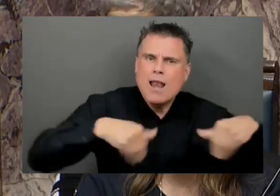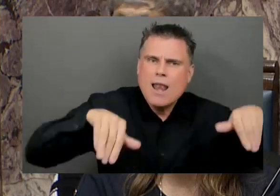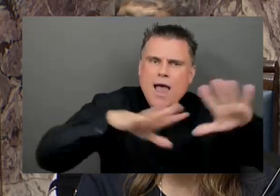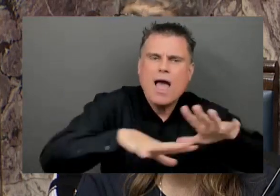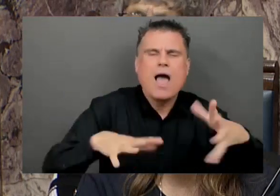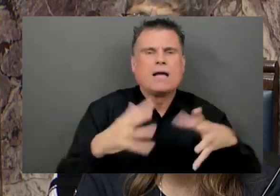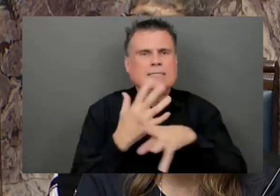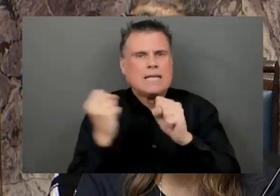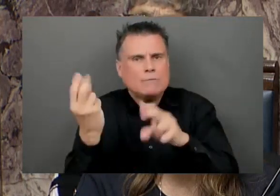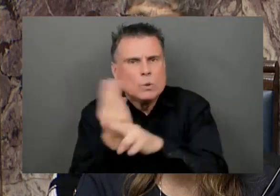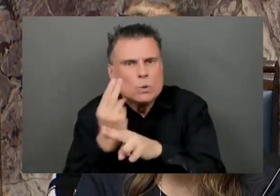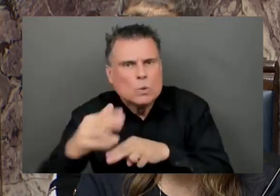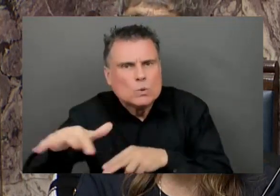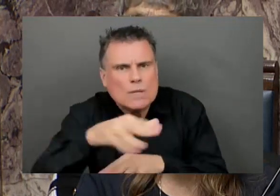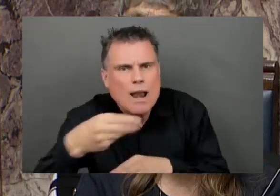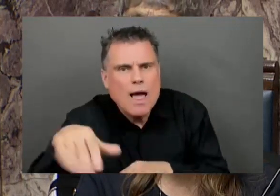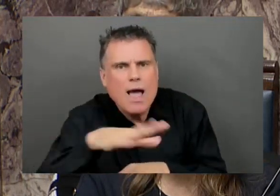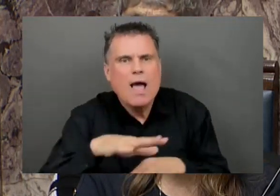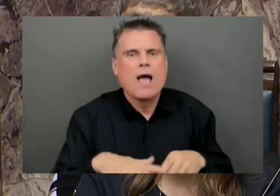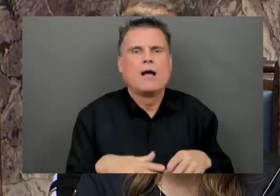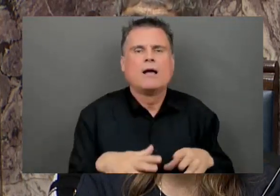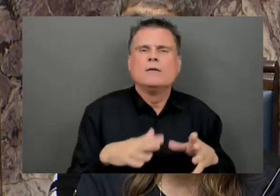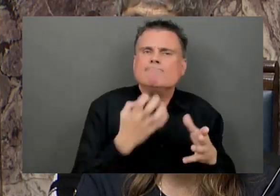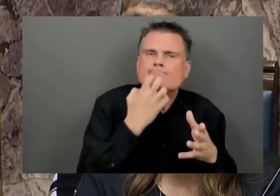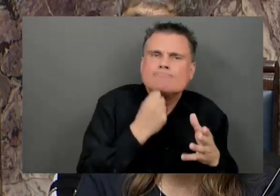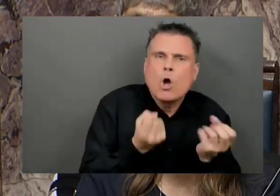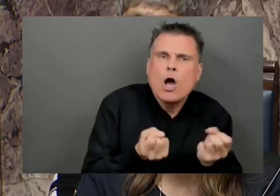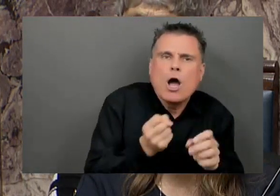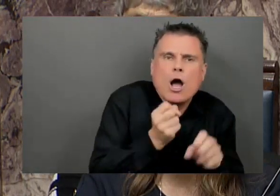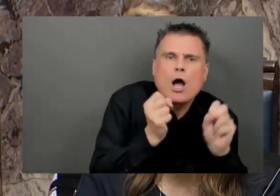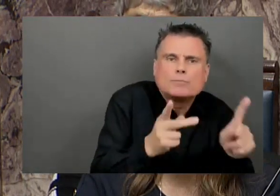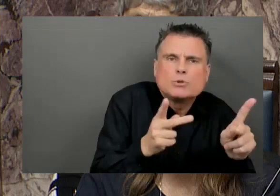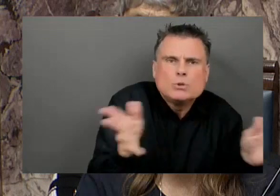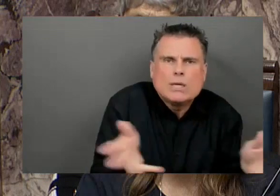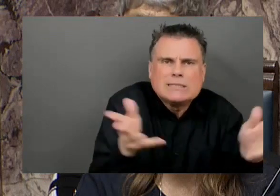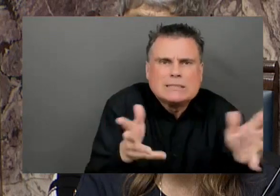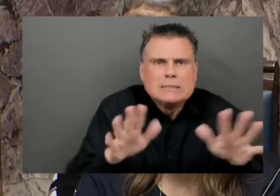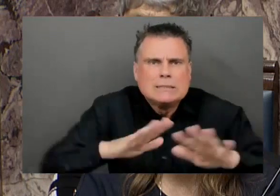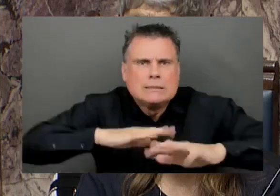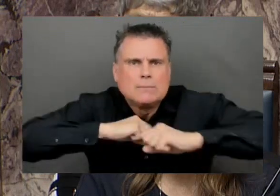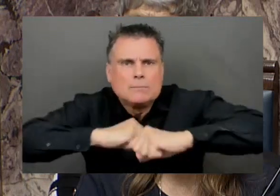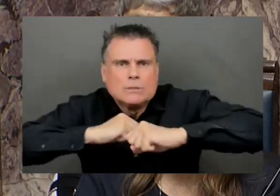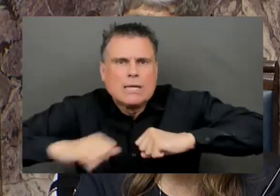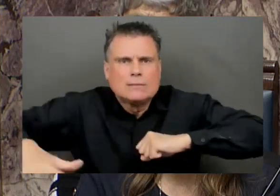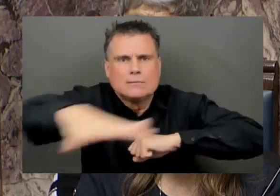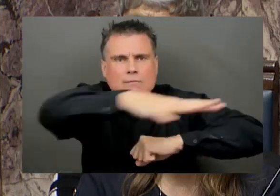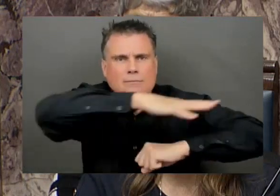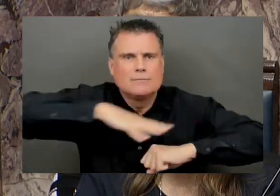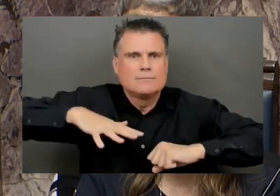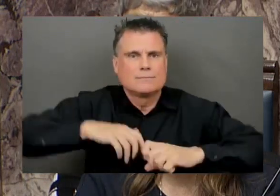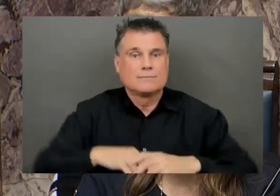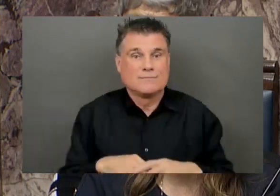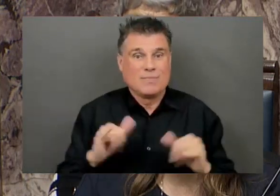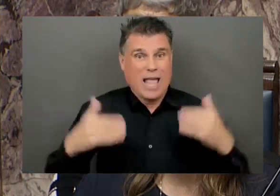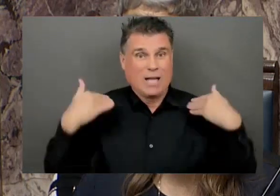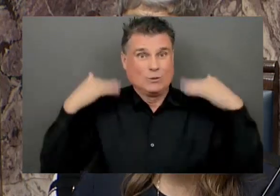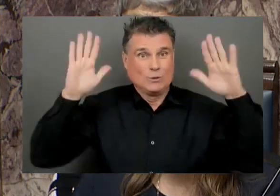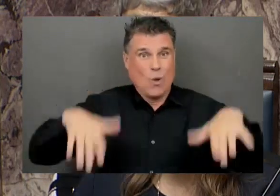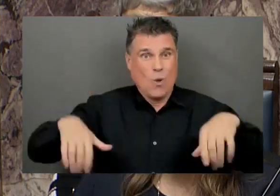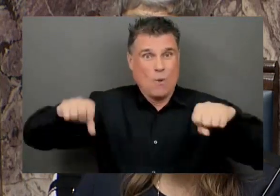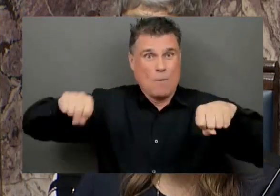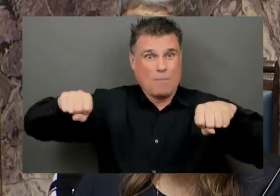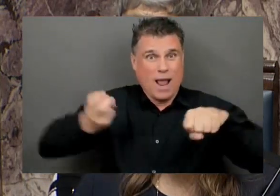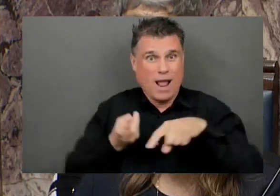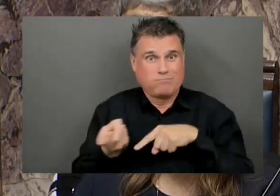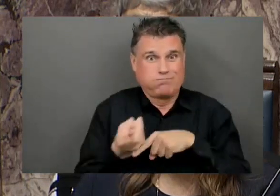opportunities for future generations. Snowmobiling is a critical component of the winter economy in Vailemount and beyond,